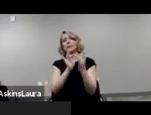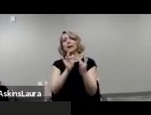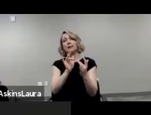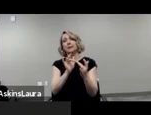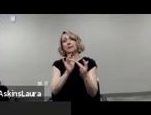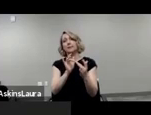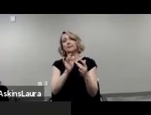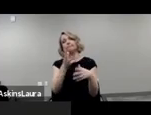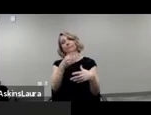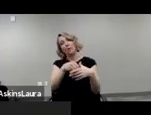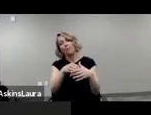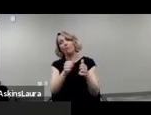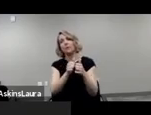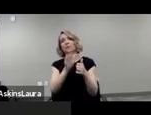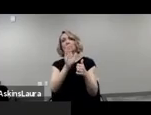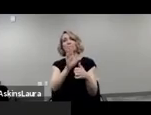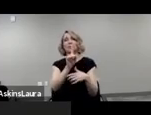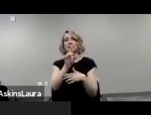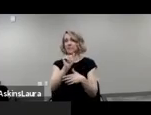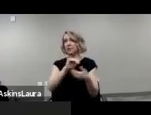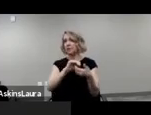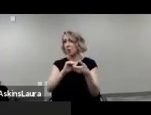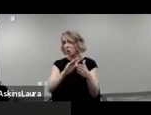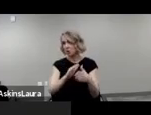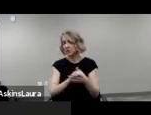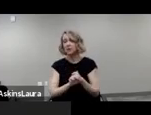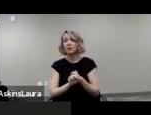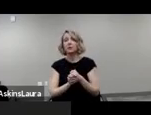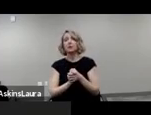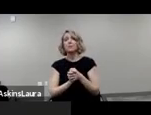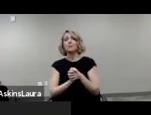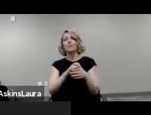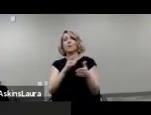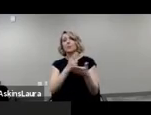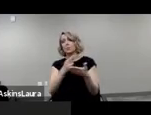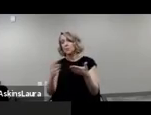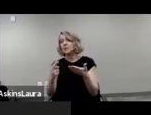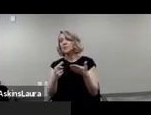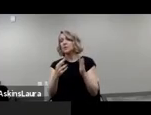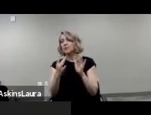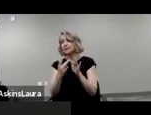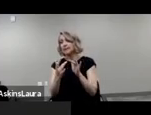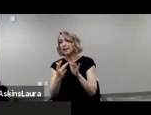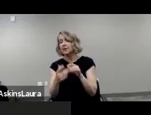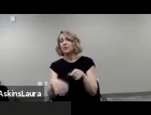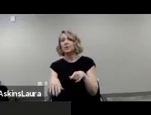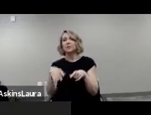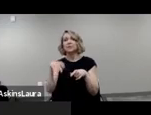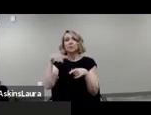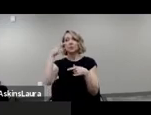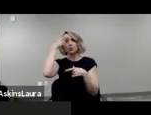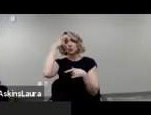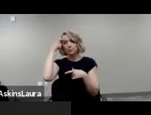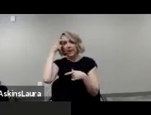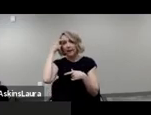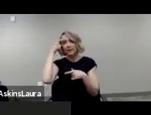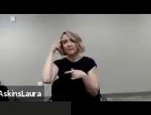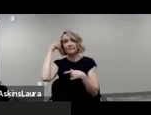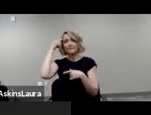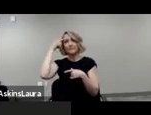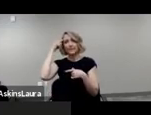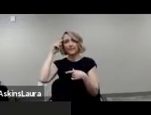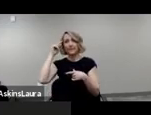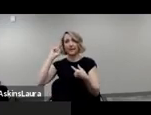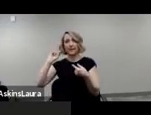partners. Independent living centers, aging and disability resource connections, and traumatic brain injury centers can be